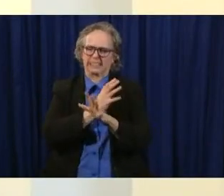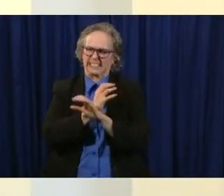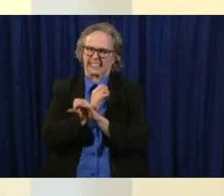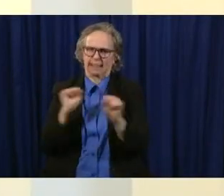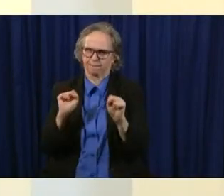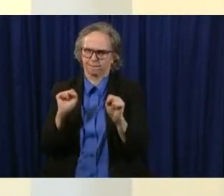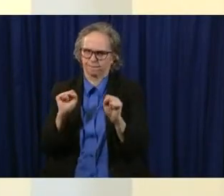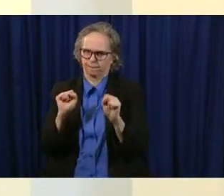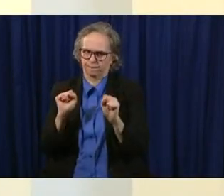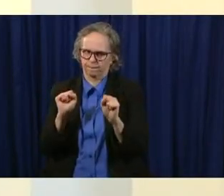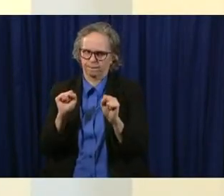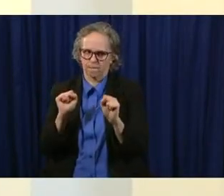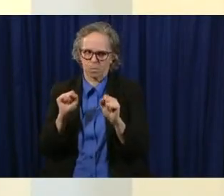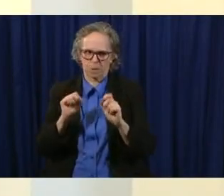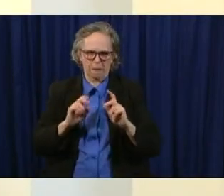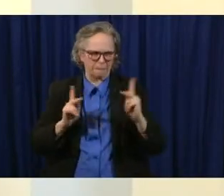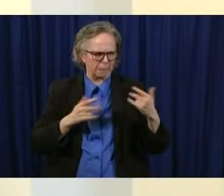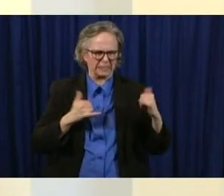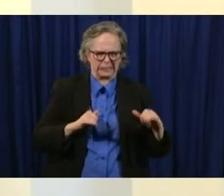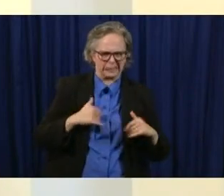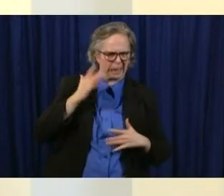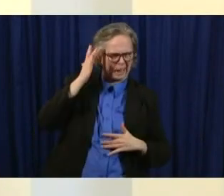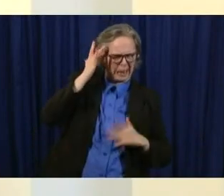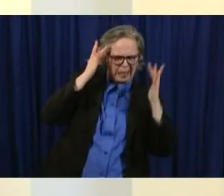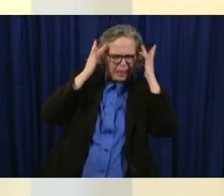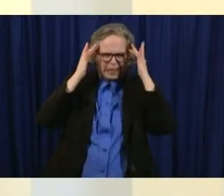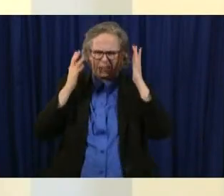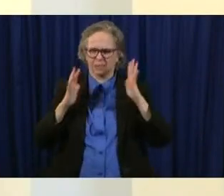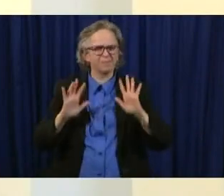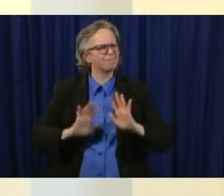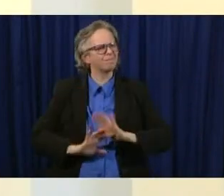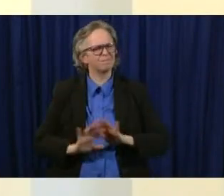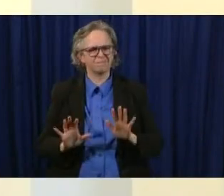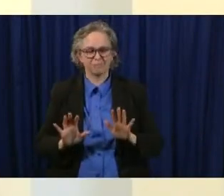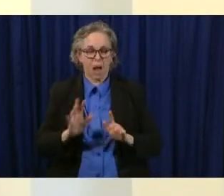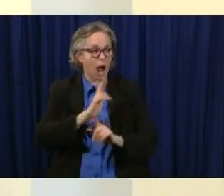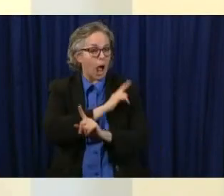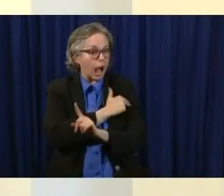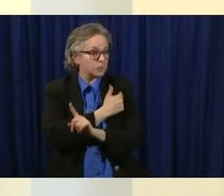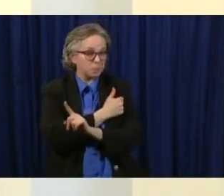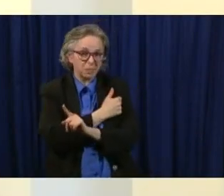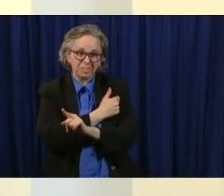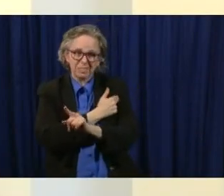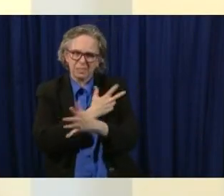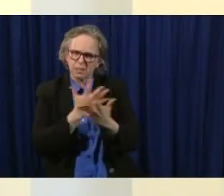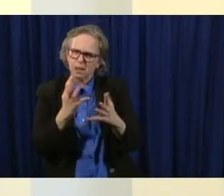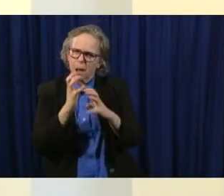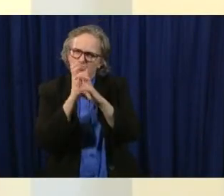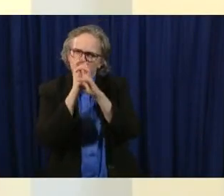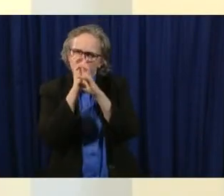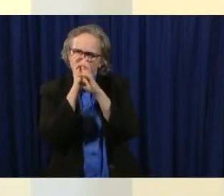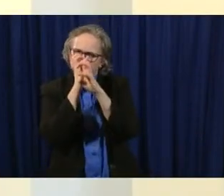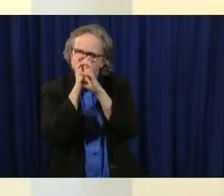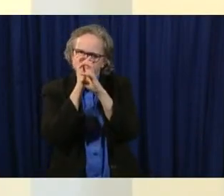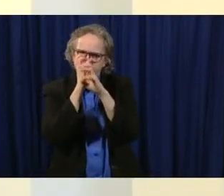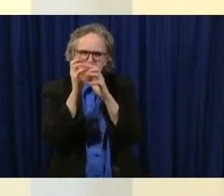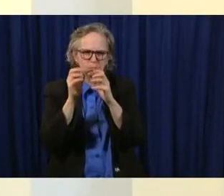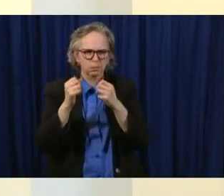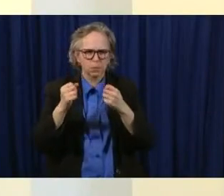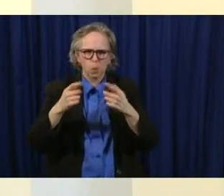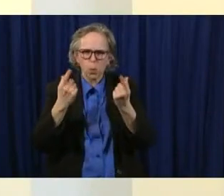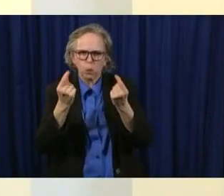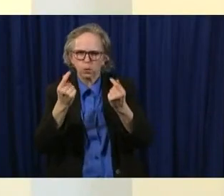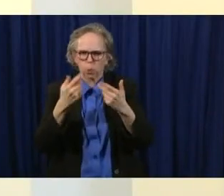hospitals have very strict guidelines of infection control going on and when they are taking care of coronavirus patients that's